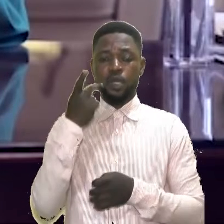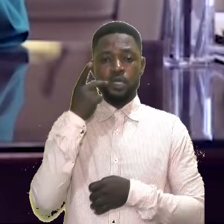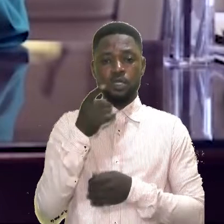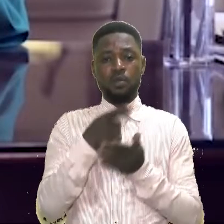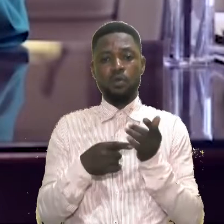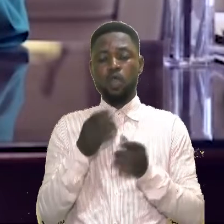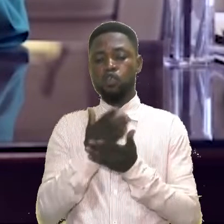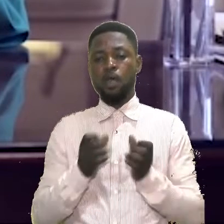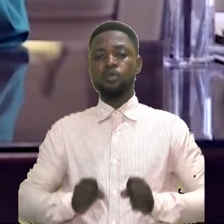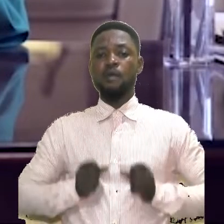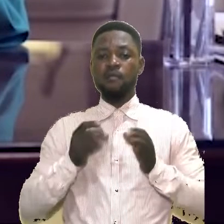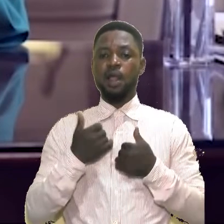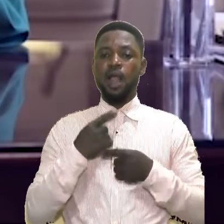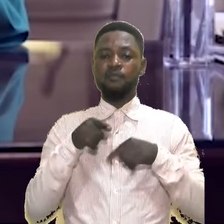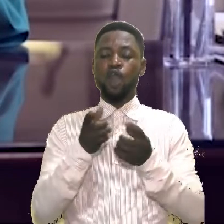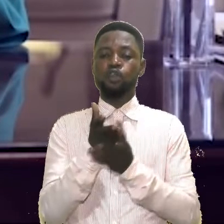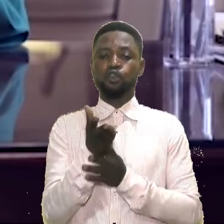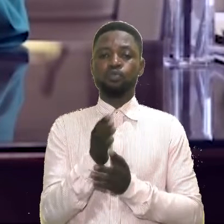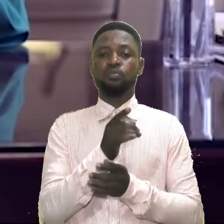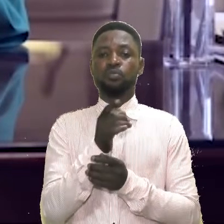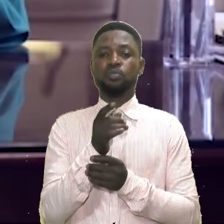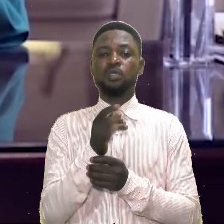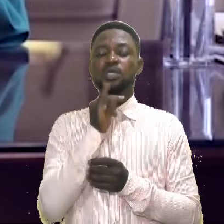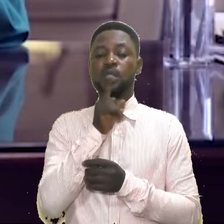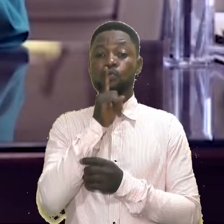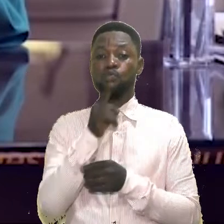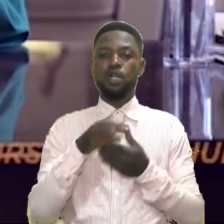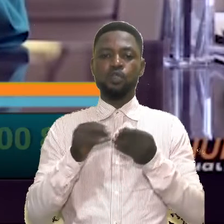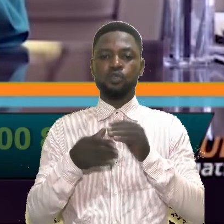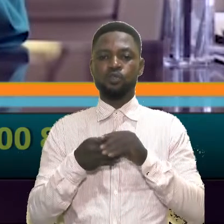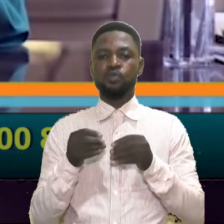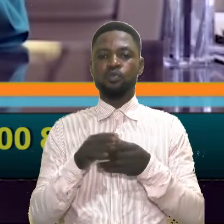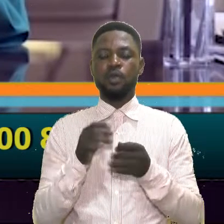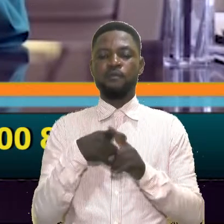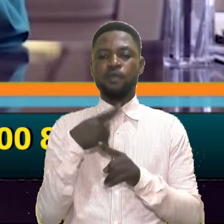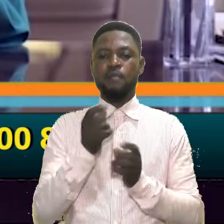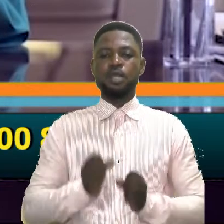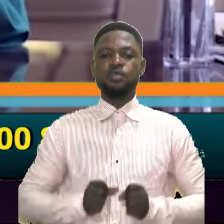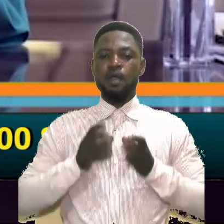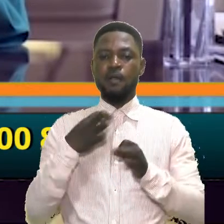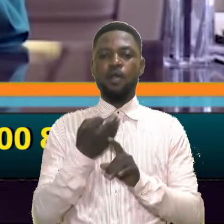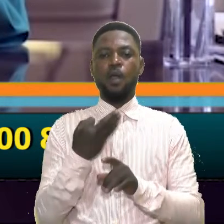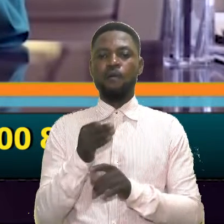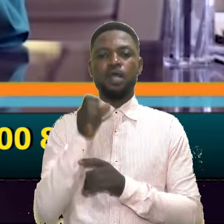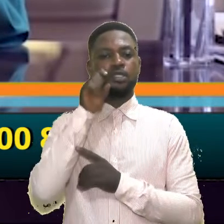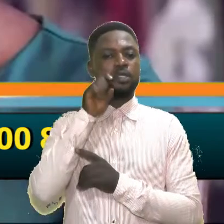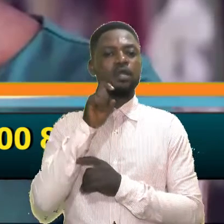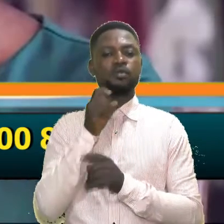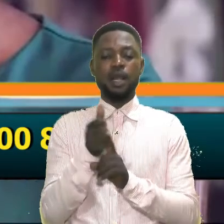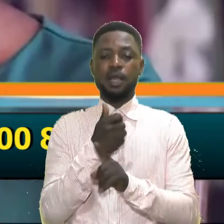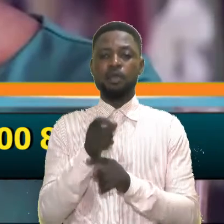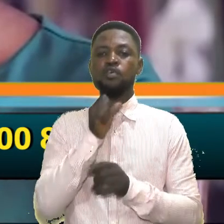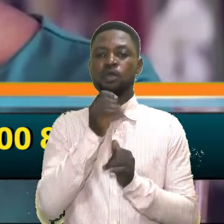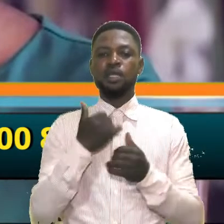an insight as to what some survivors have gone through. These are real stories told in the words of the survivors of child sexual abuse.